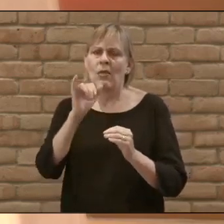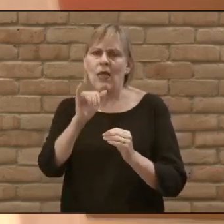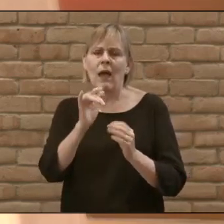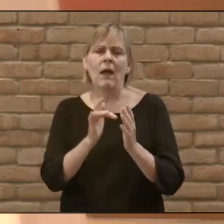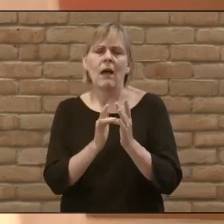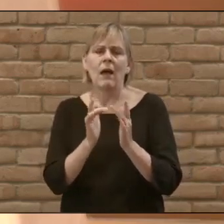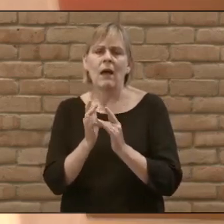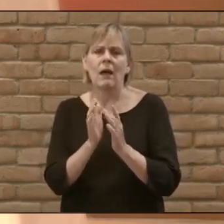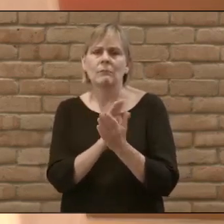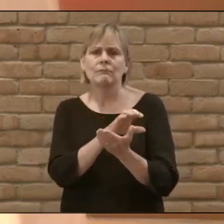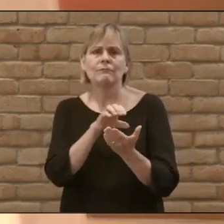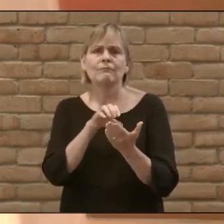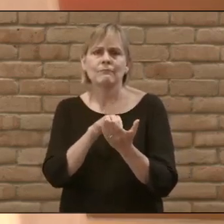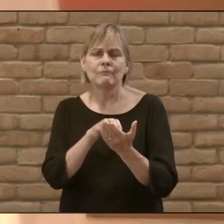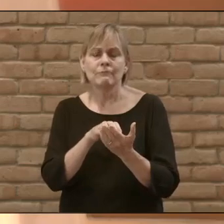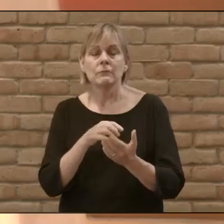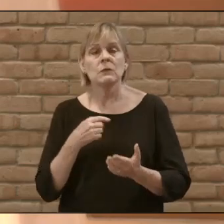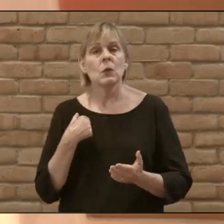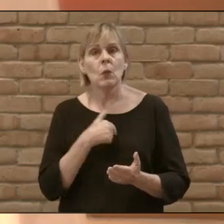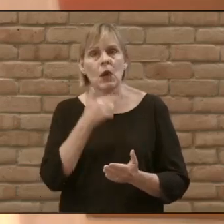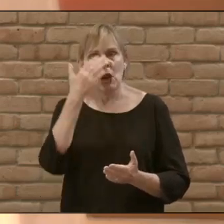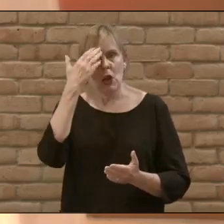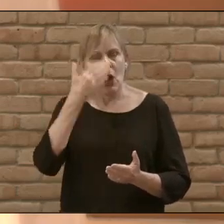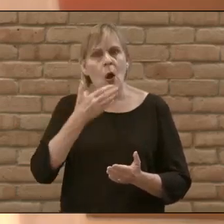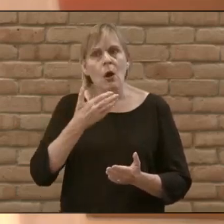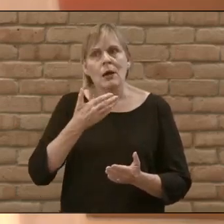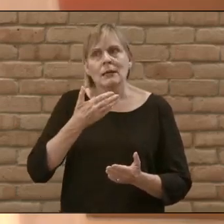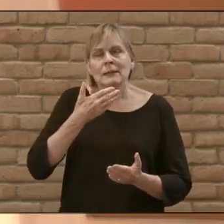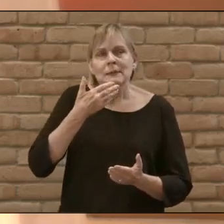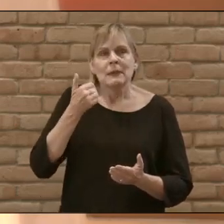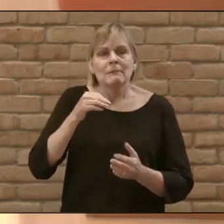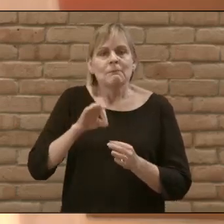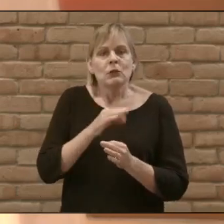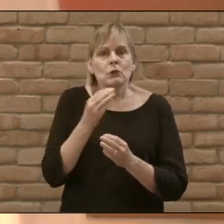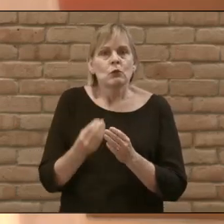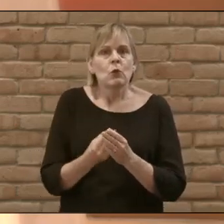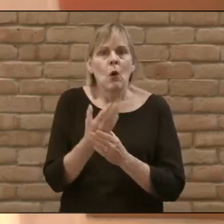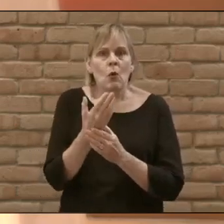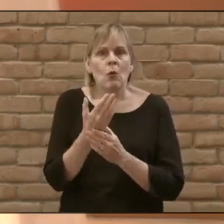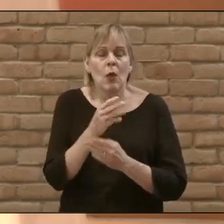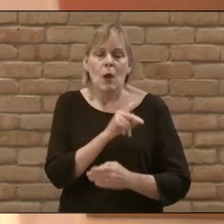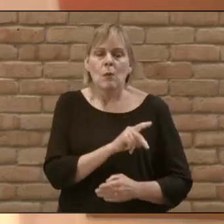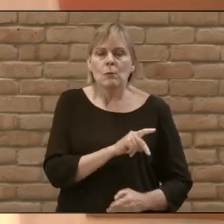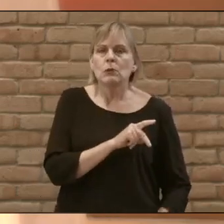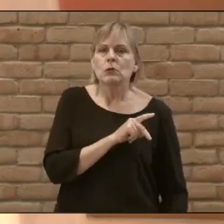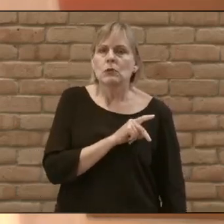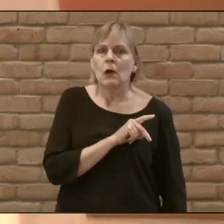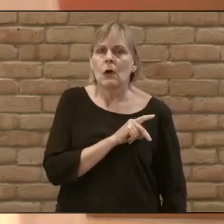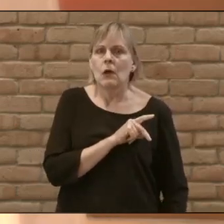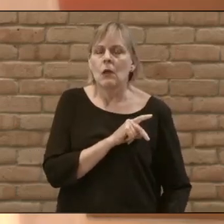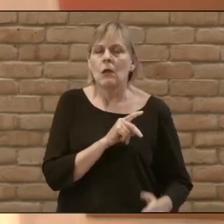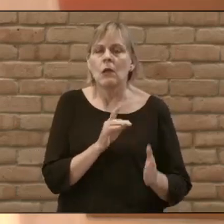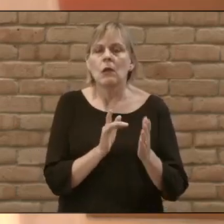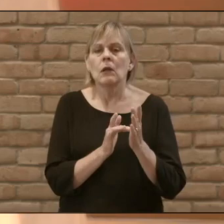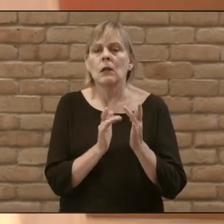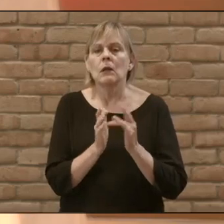the Scripture. We know that one of the greatest catalysts for spiritual growth comes from personal Scripture